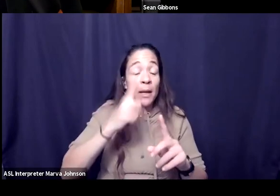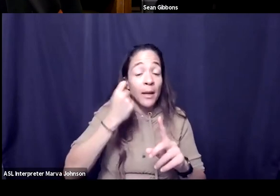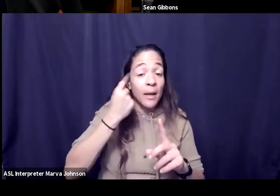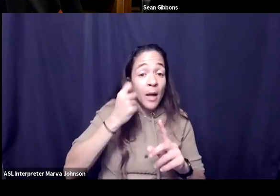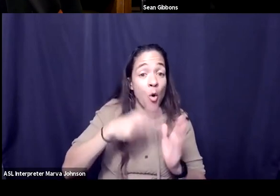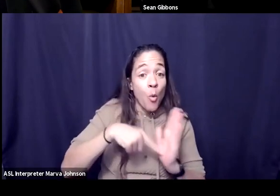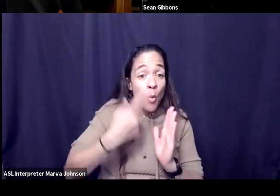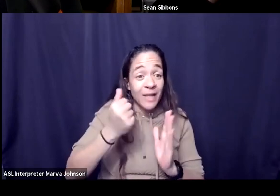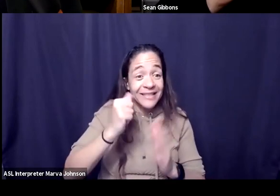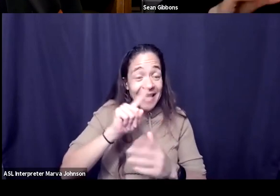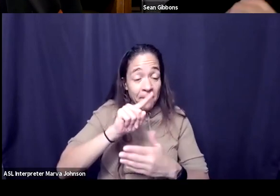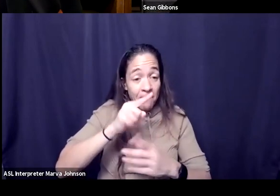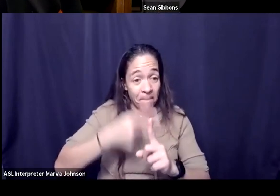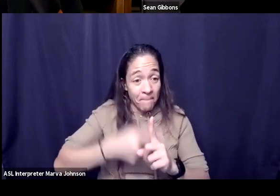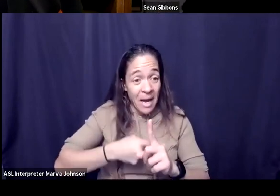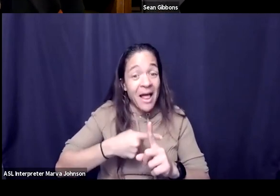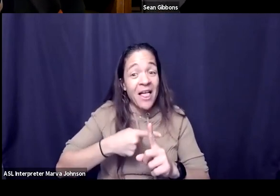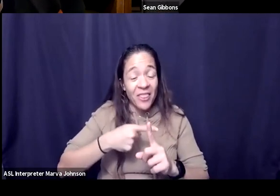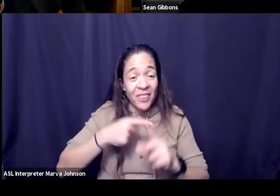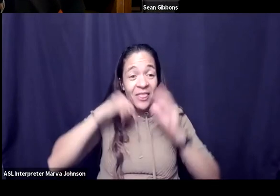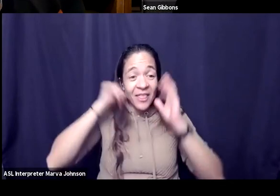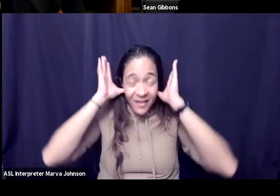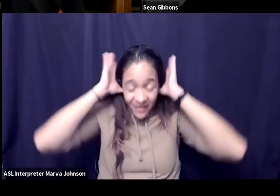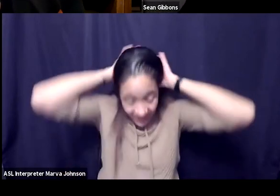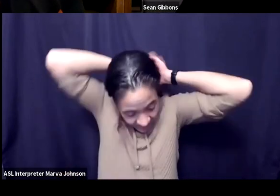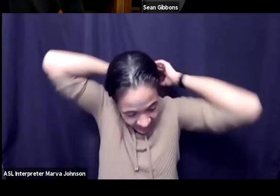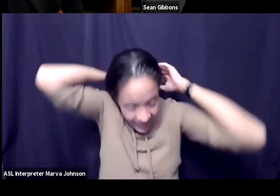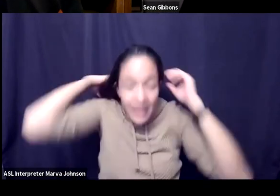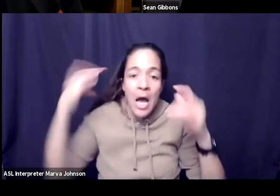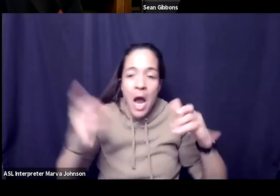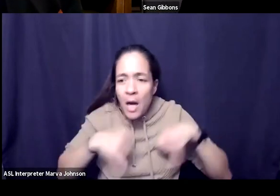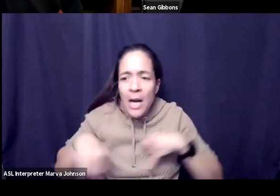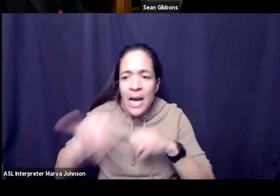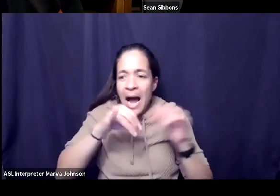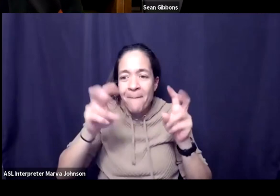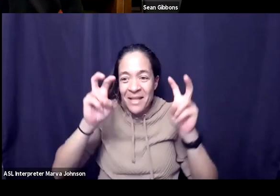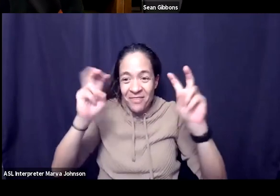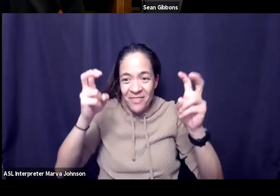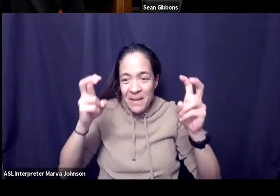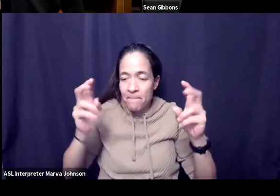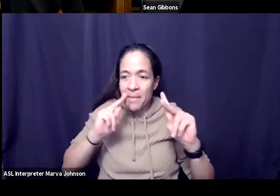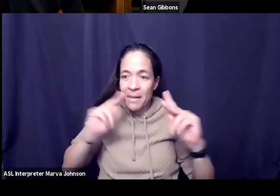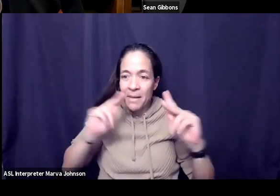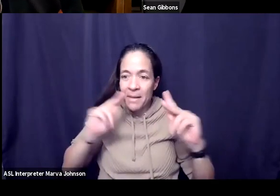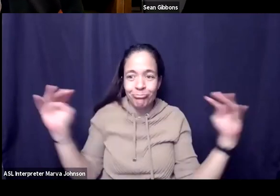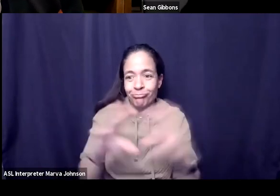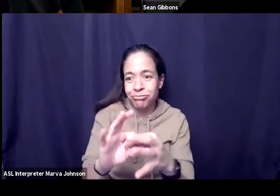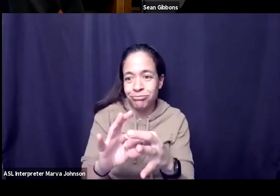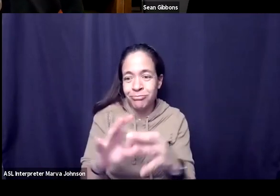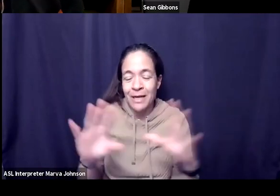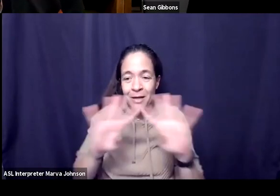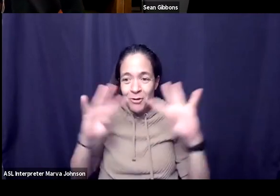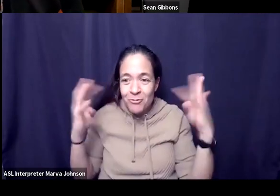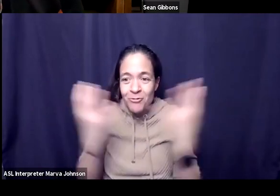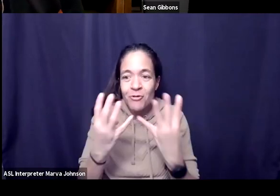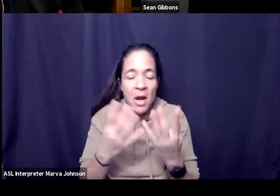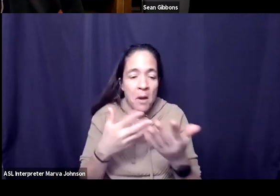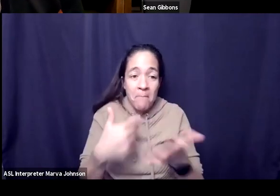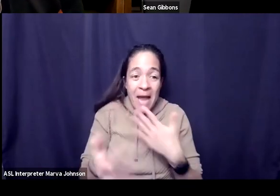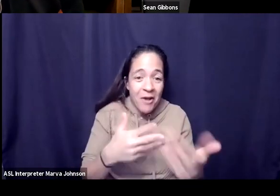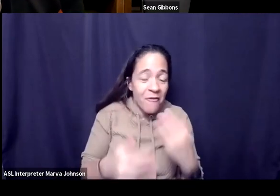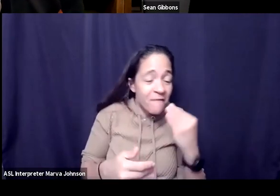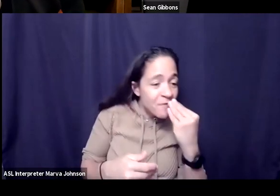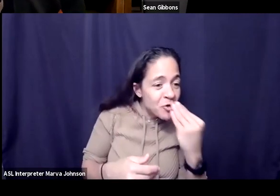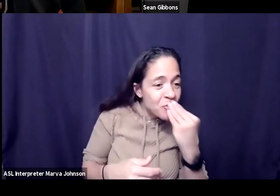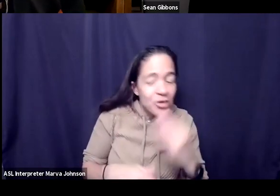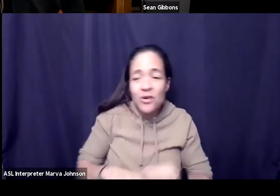people you know separately and yeah around a common theme now too there's like a global theme whether it's food or water or